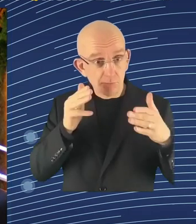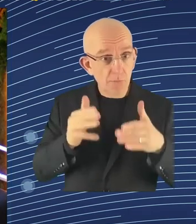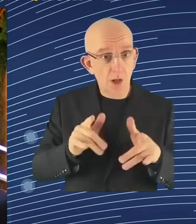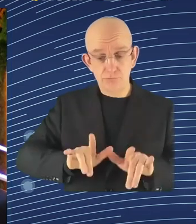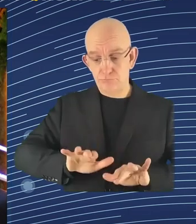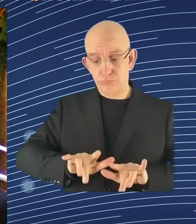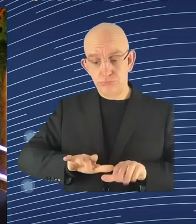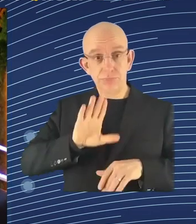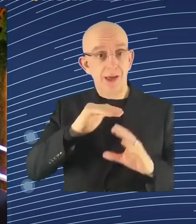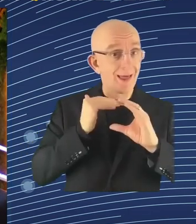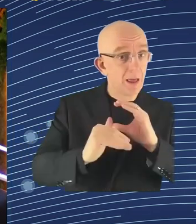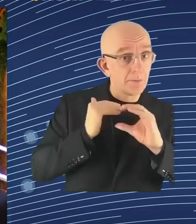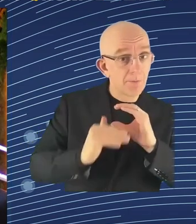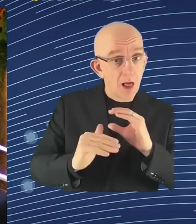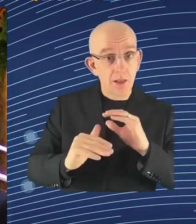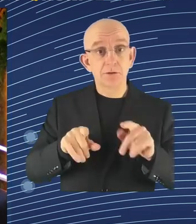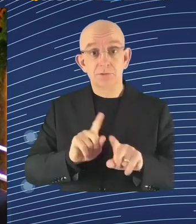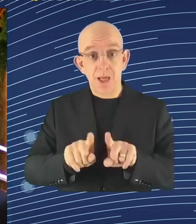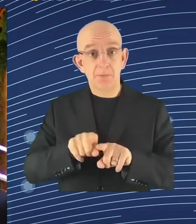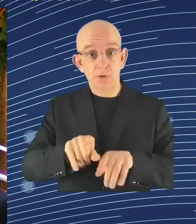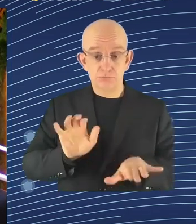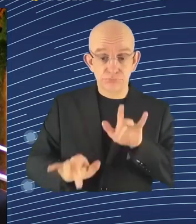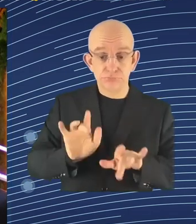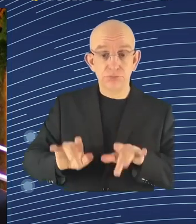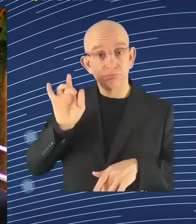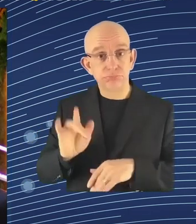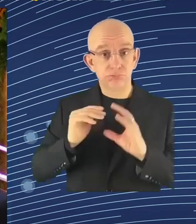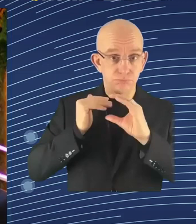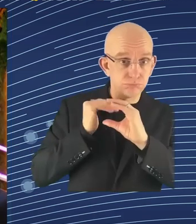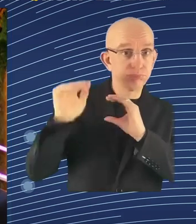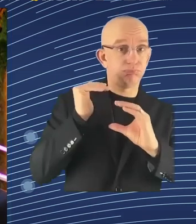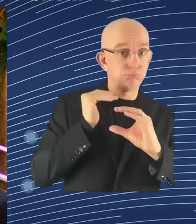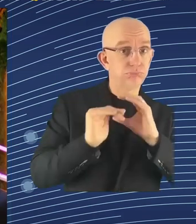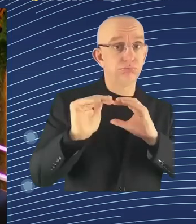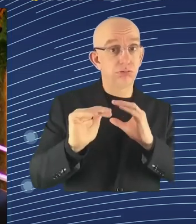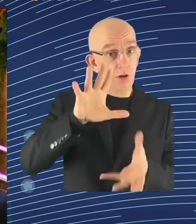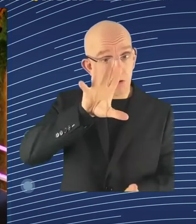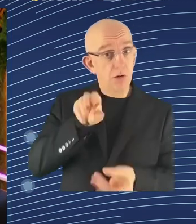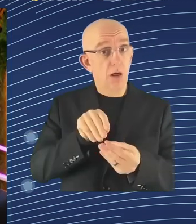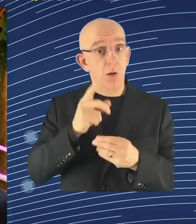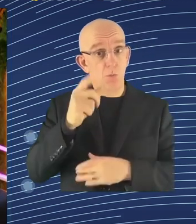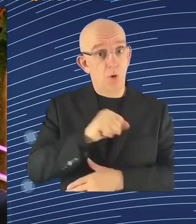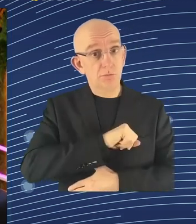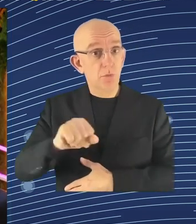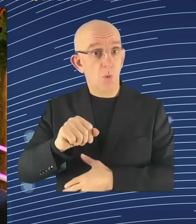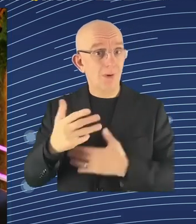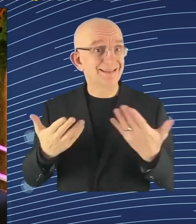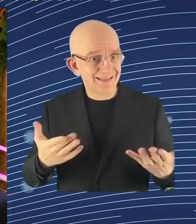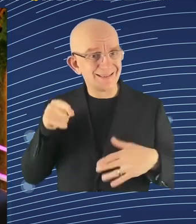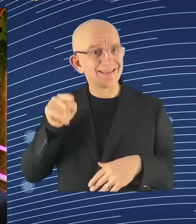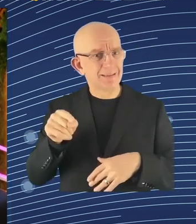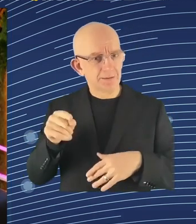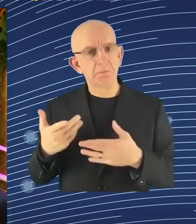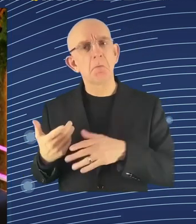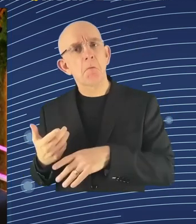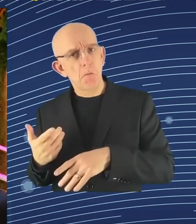what are some of the debates that are now being have in the various consultations and discussions between the various stakeholders that are involved in this